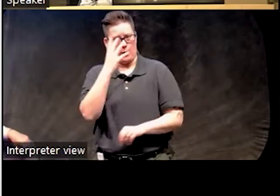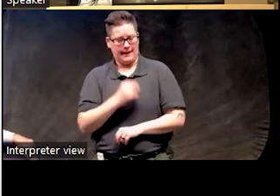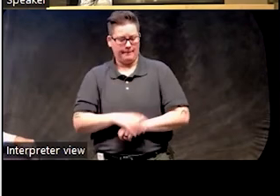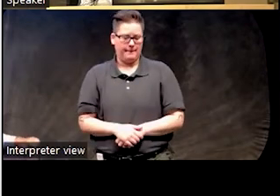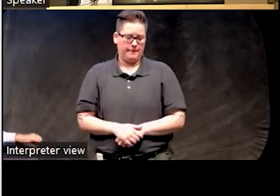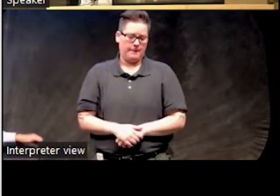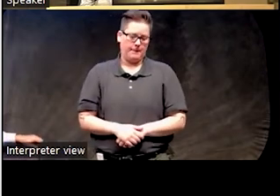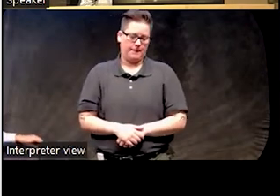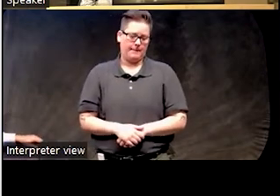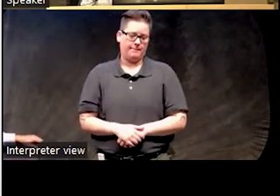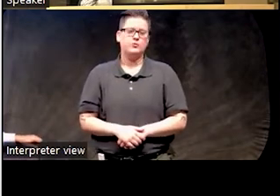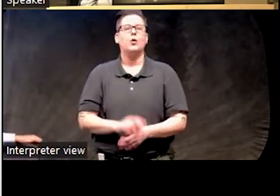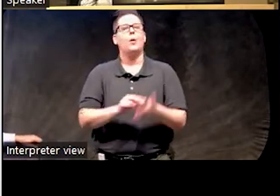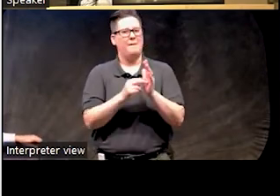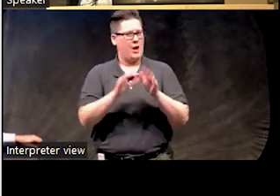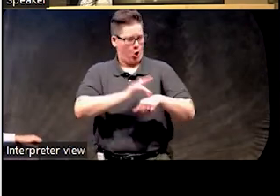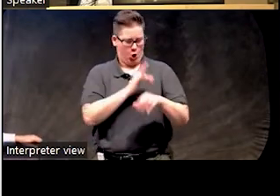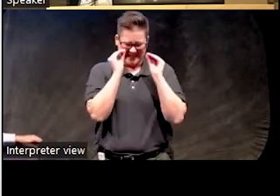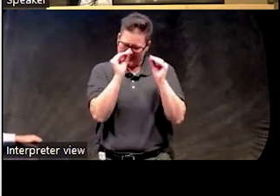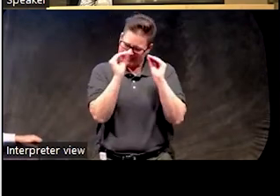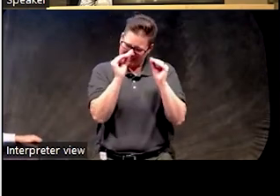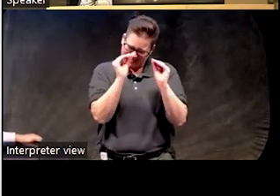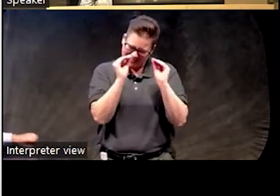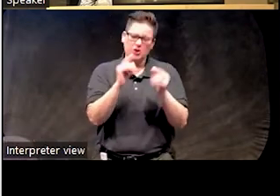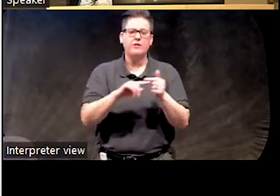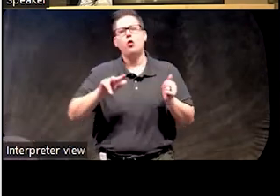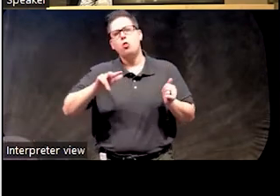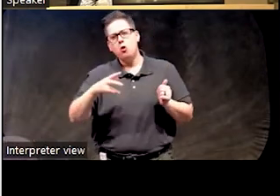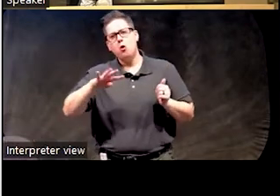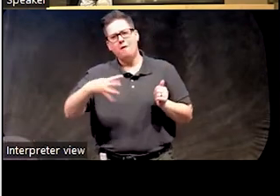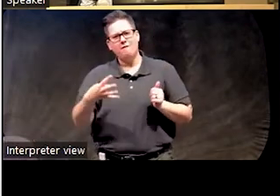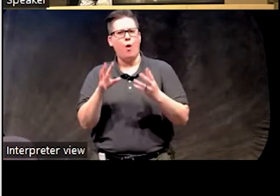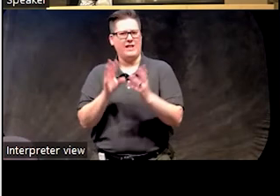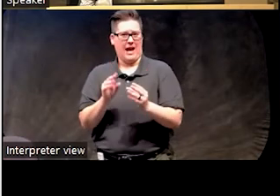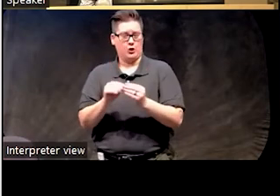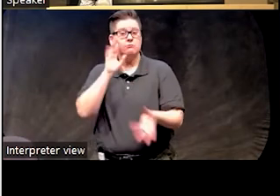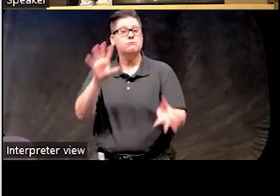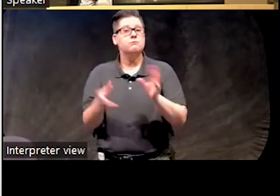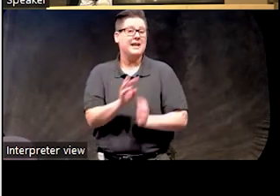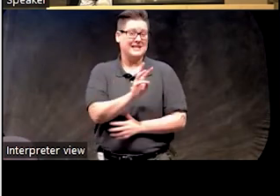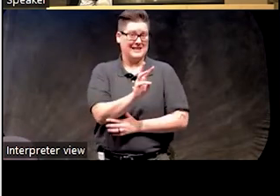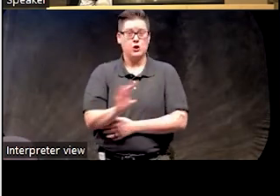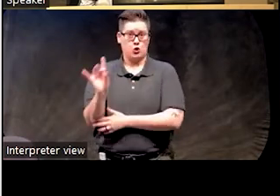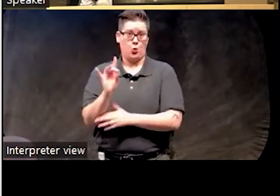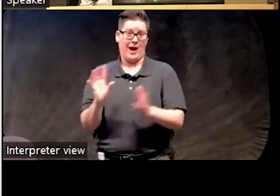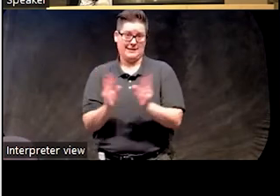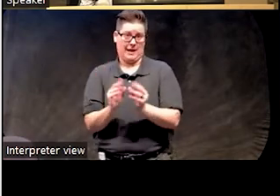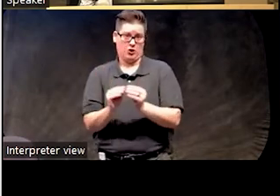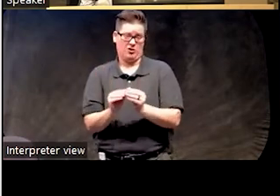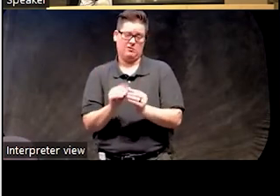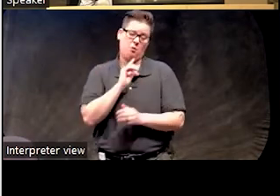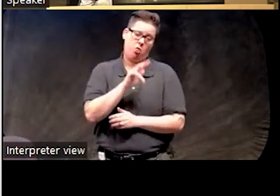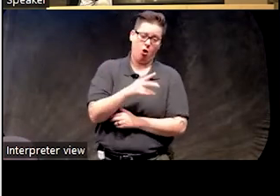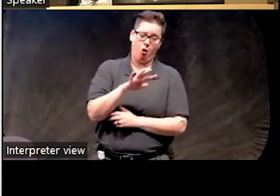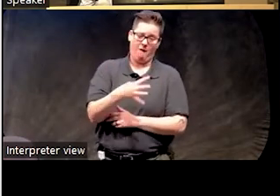So front-loading on the education. Then usually by the third or fourth session, out of six to eight is how the intervention is designed,